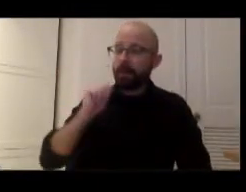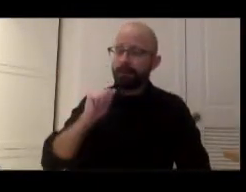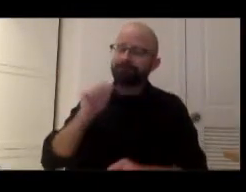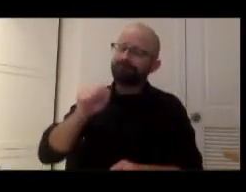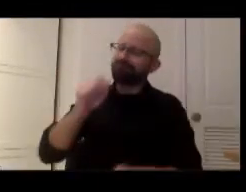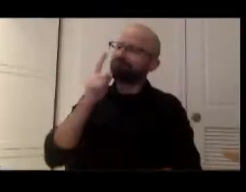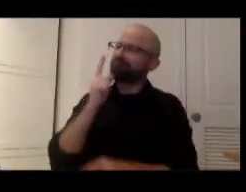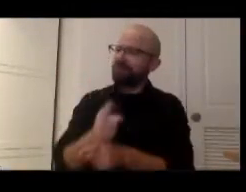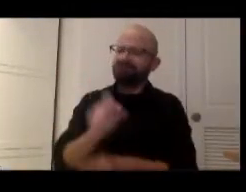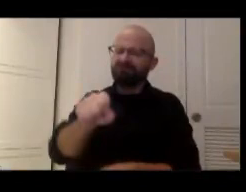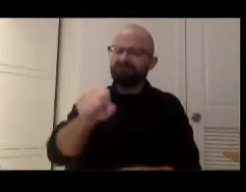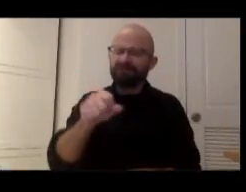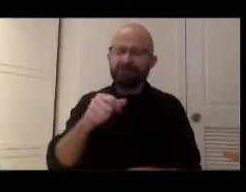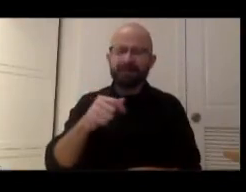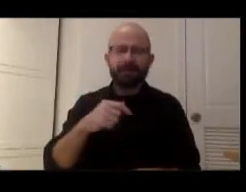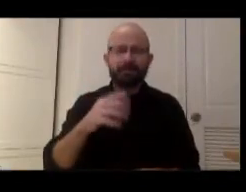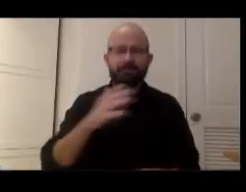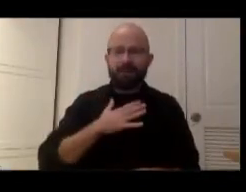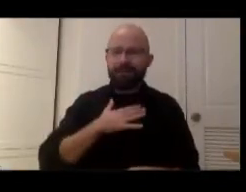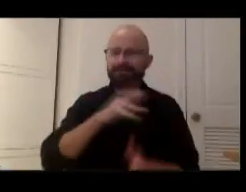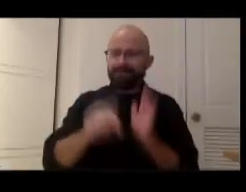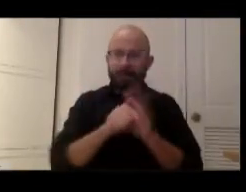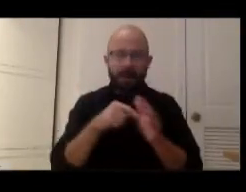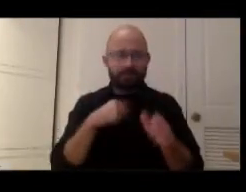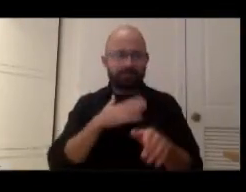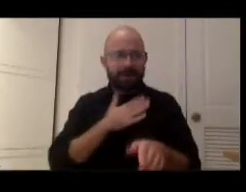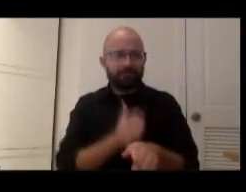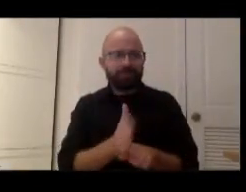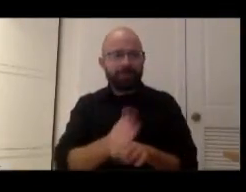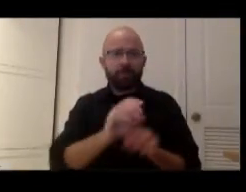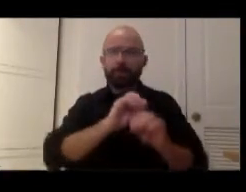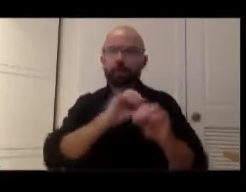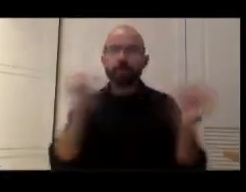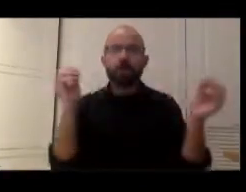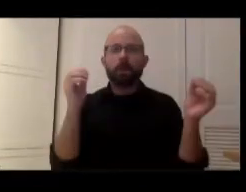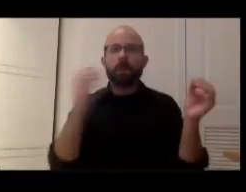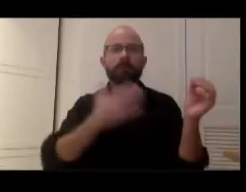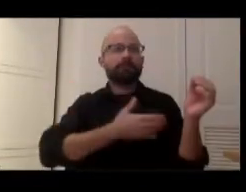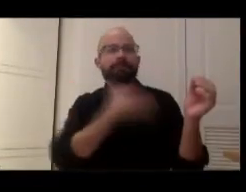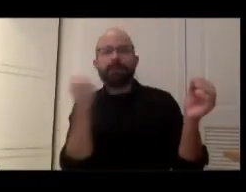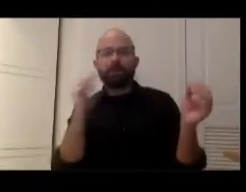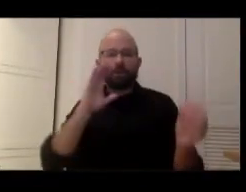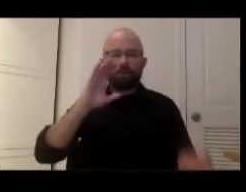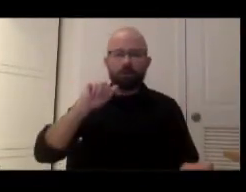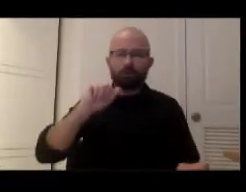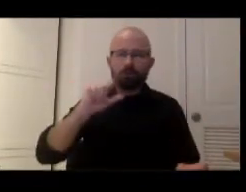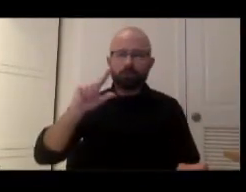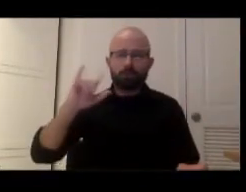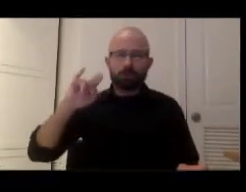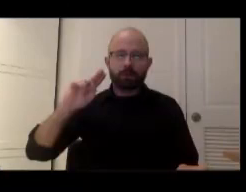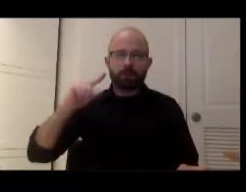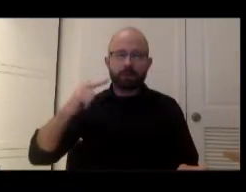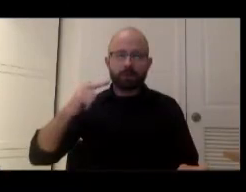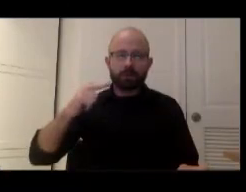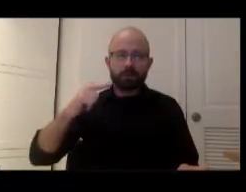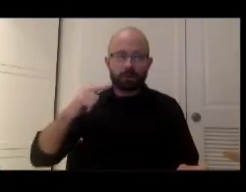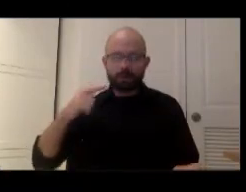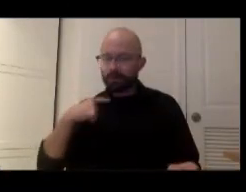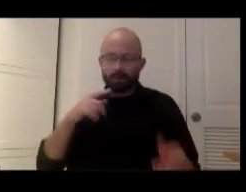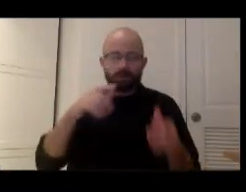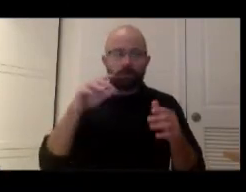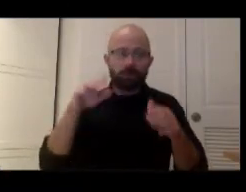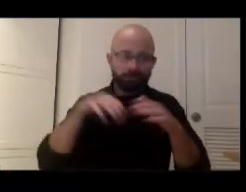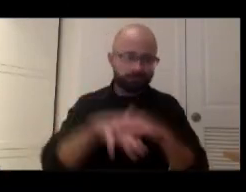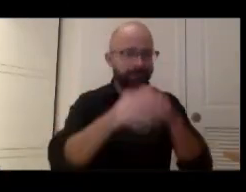career where there was no higher calling than to do my best every day to lead the National Museum of American History.